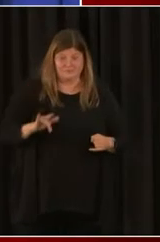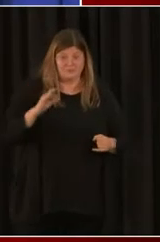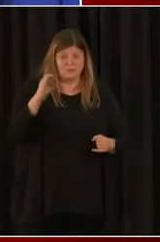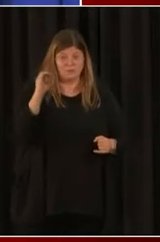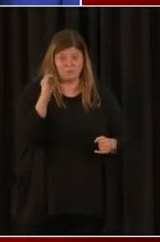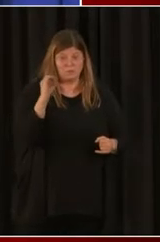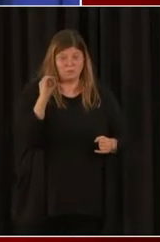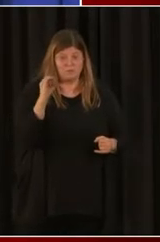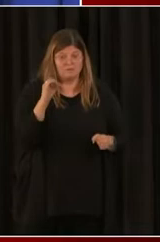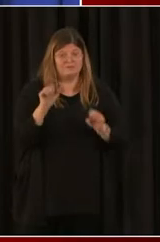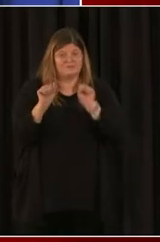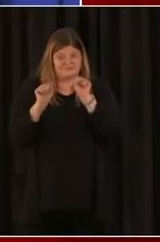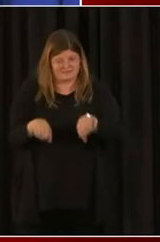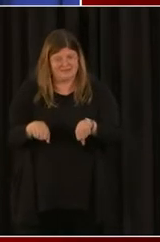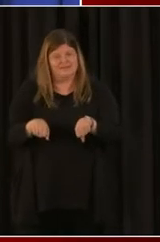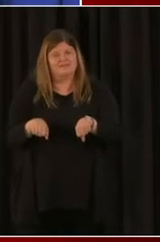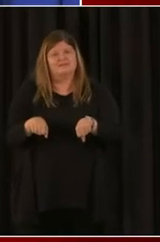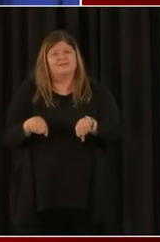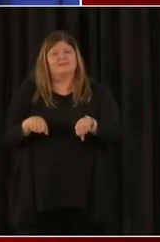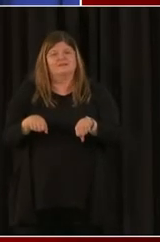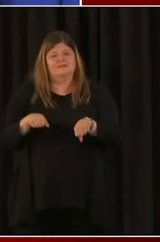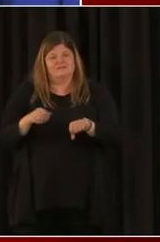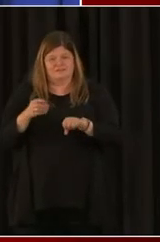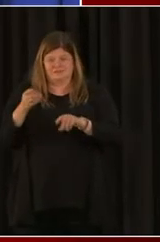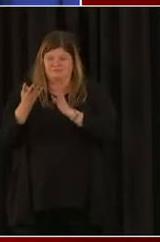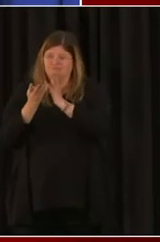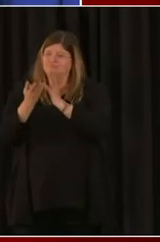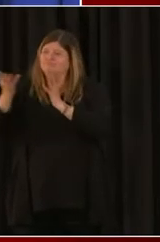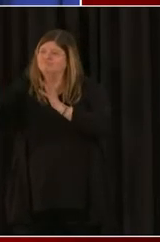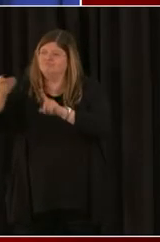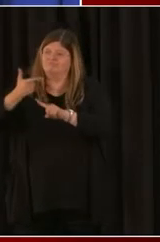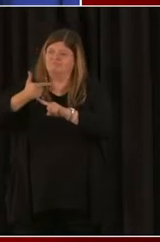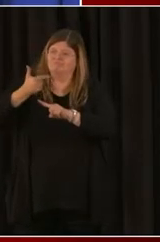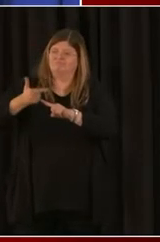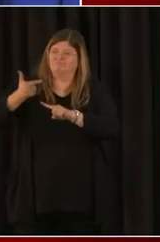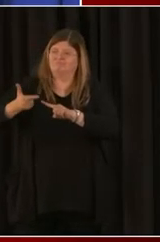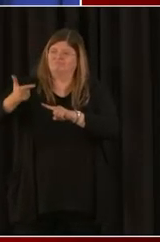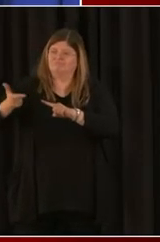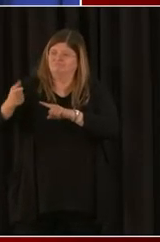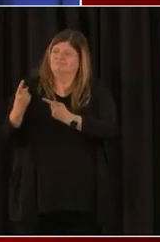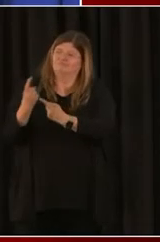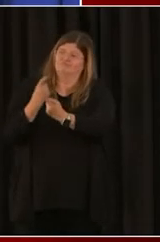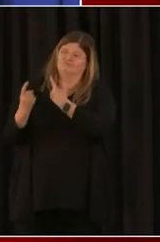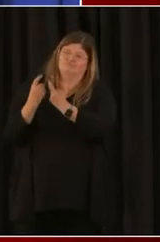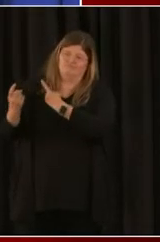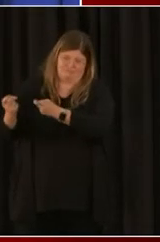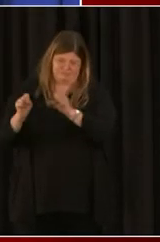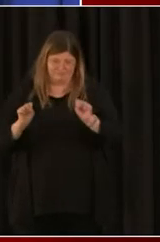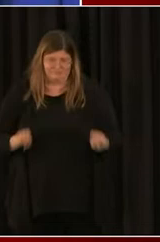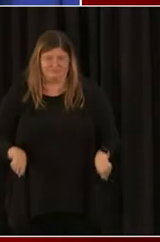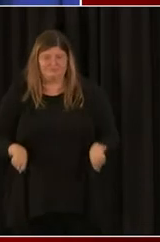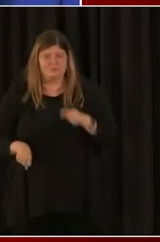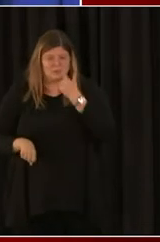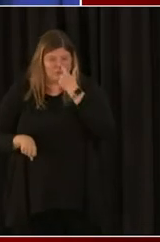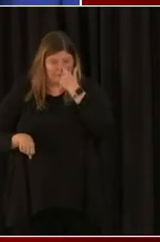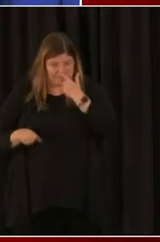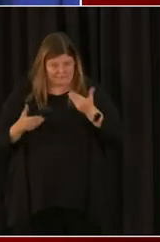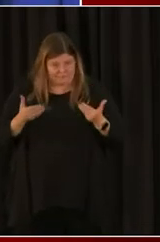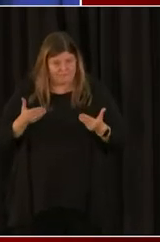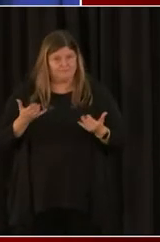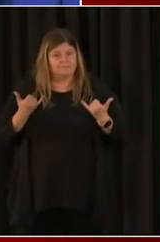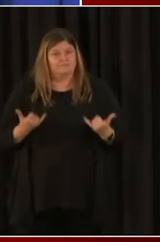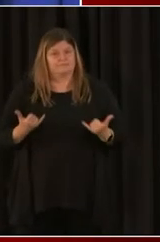make sure that you get into the queue to ask a question as well. So, with that, I want to bring in Director